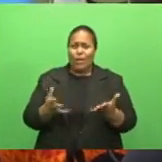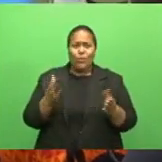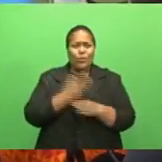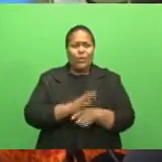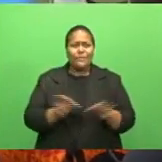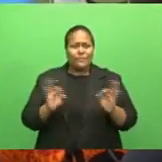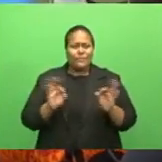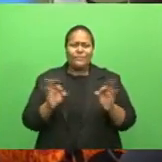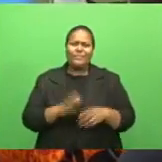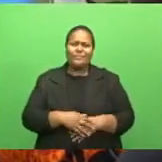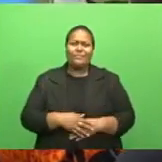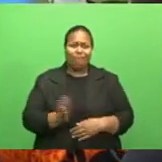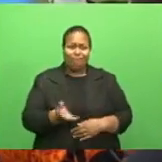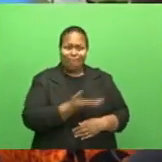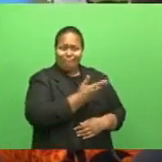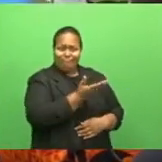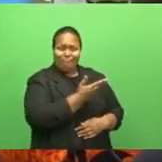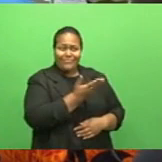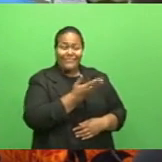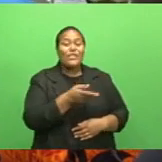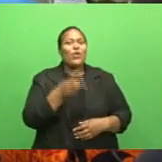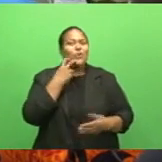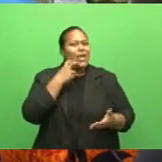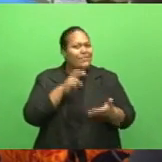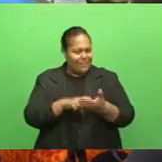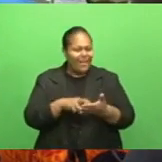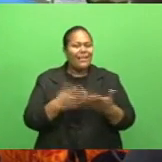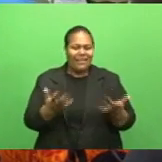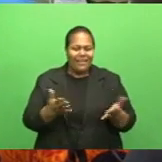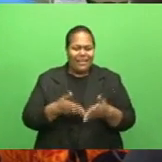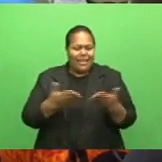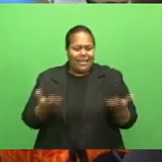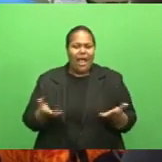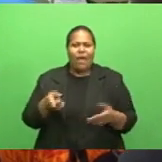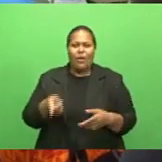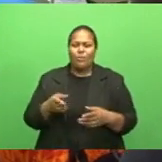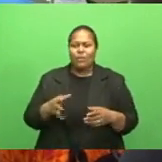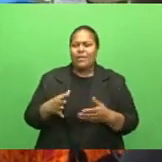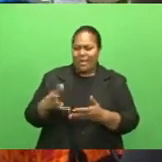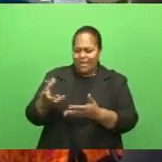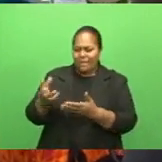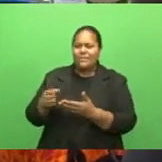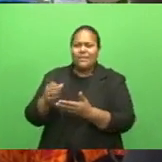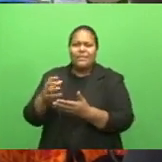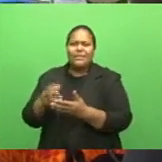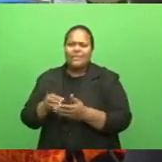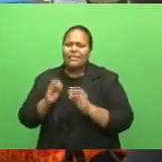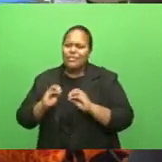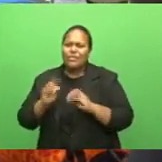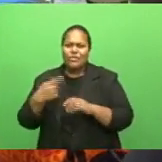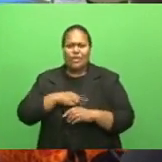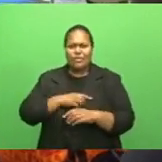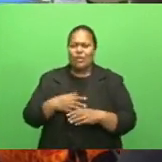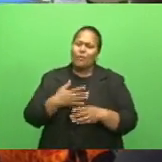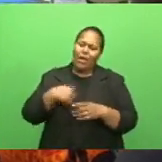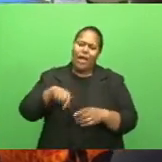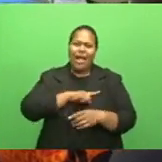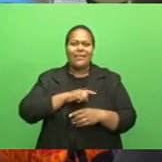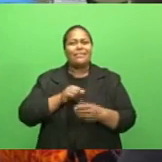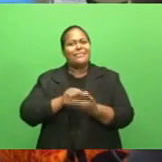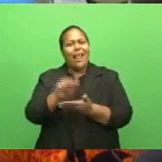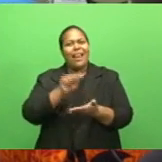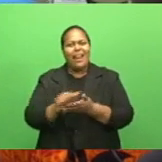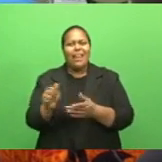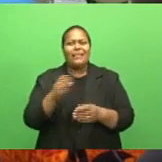assisted us to secure a job. In these trying times, we have partnered in selling seafoods and fish. We're really grateful for the